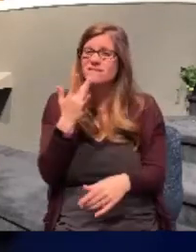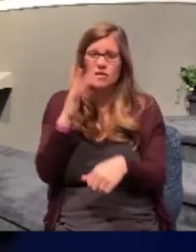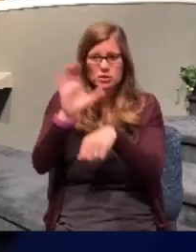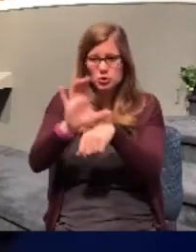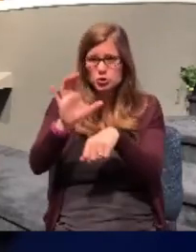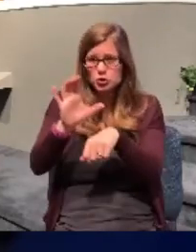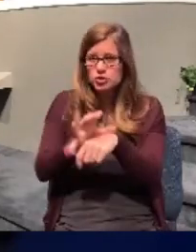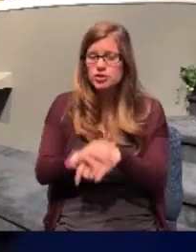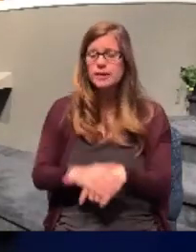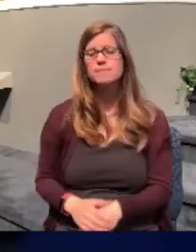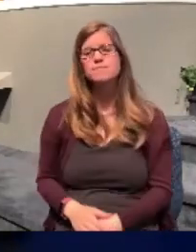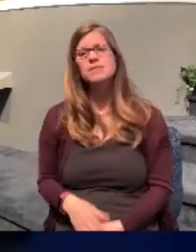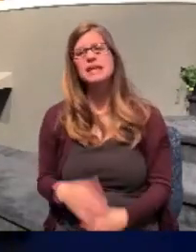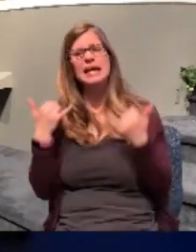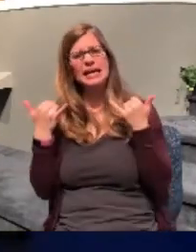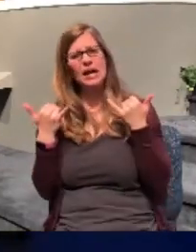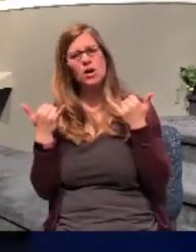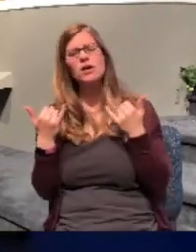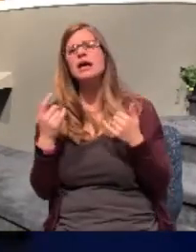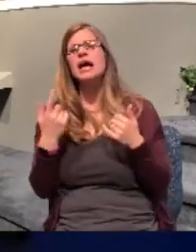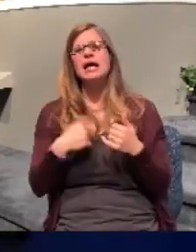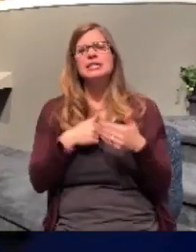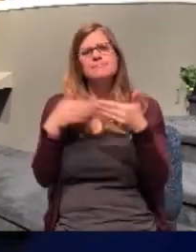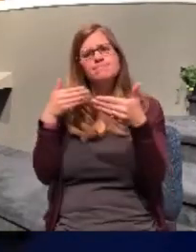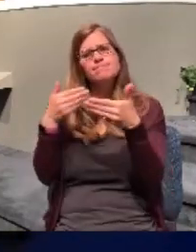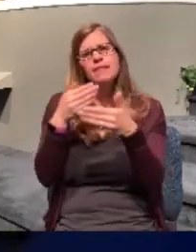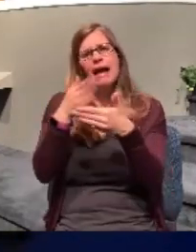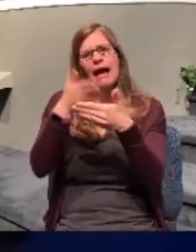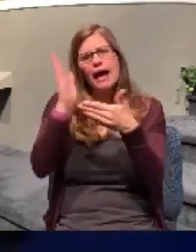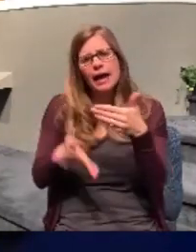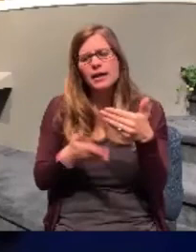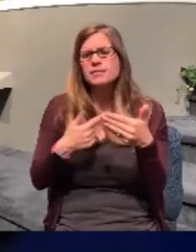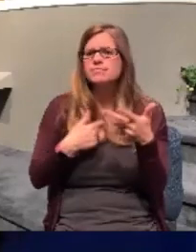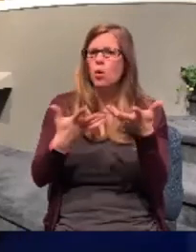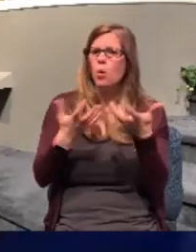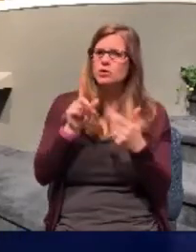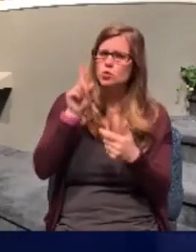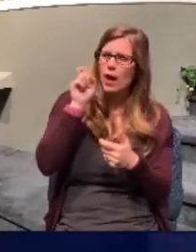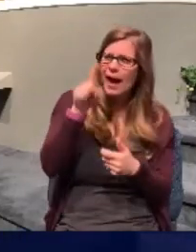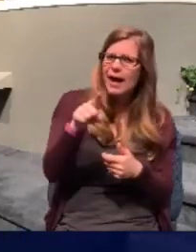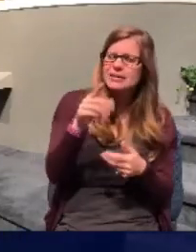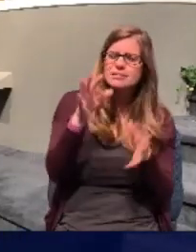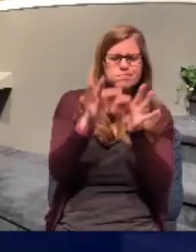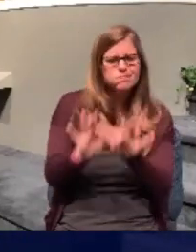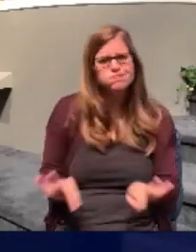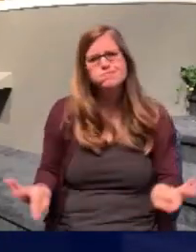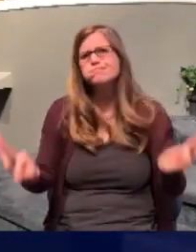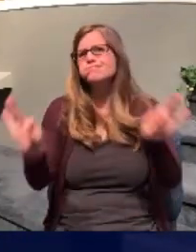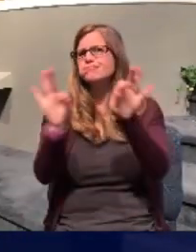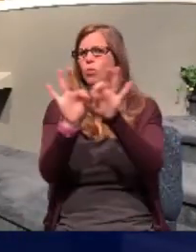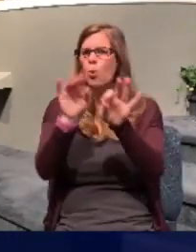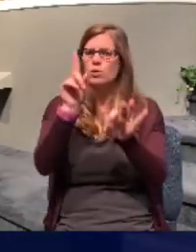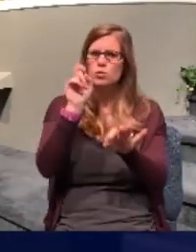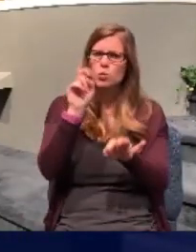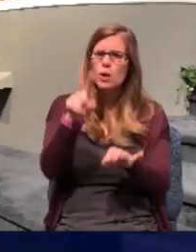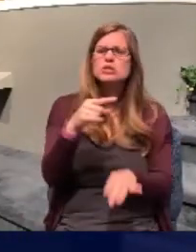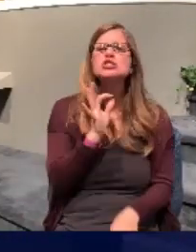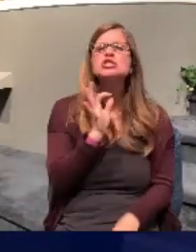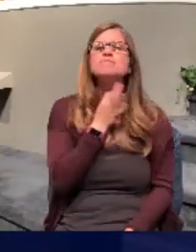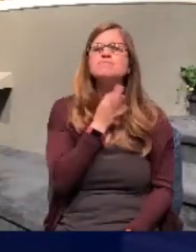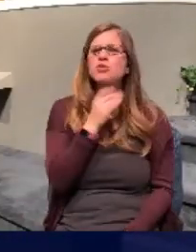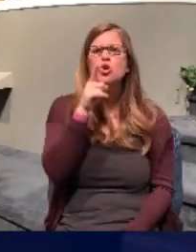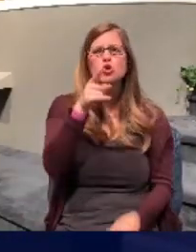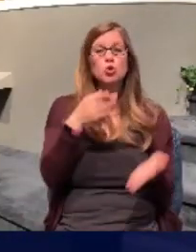can I ask you a question? A very, very important question. Have you opened your heart and